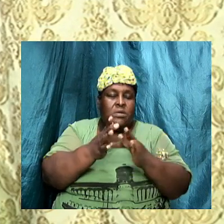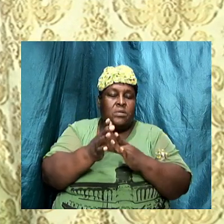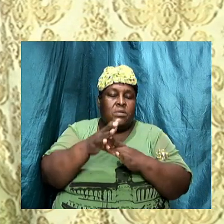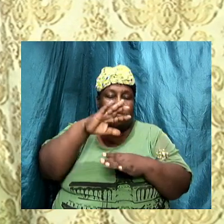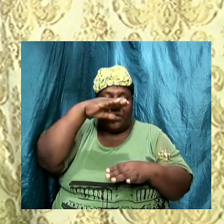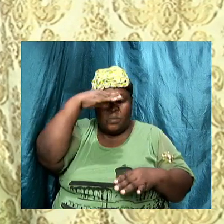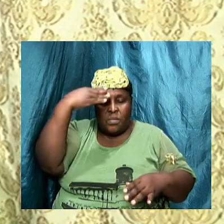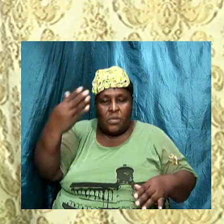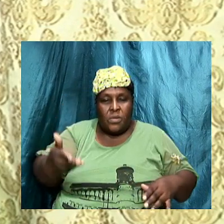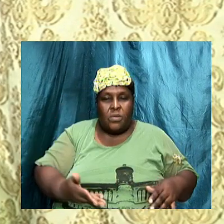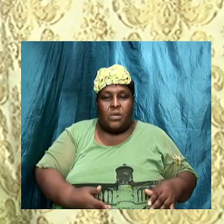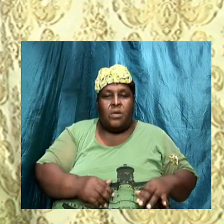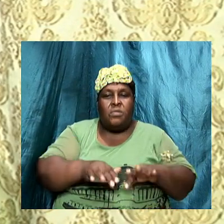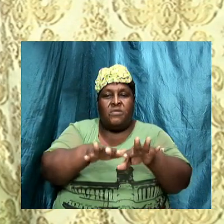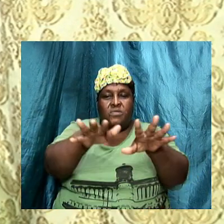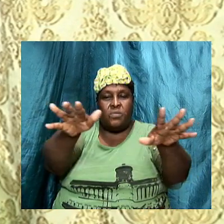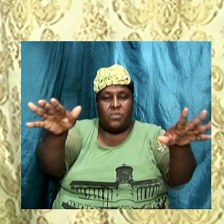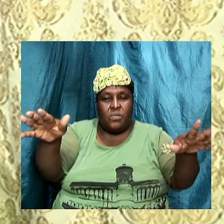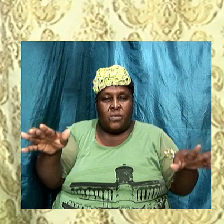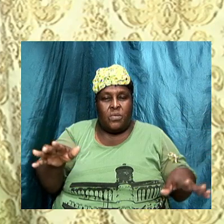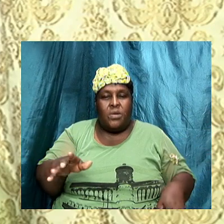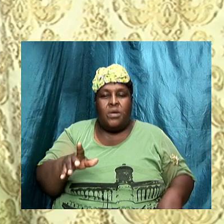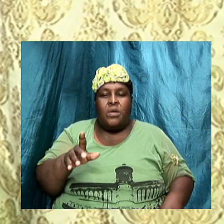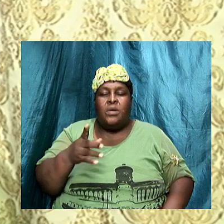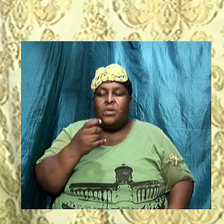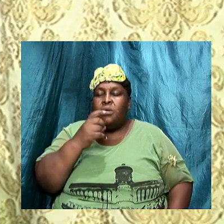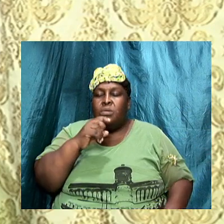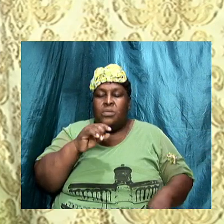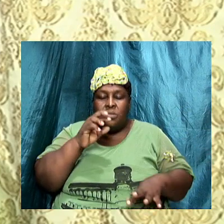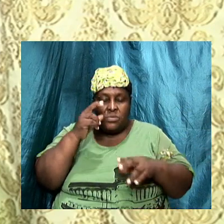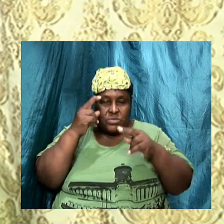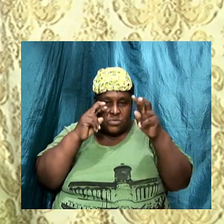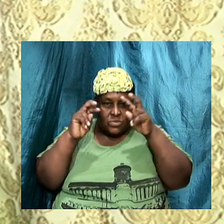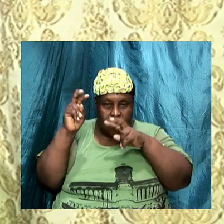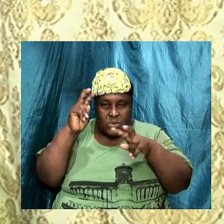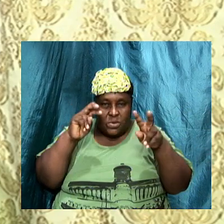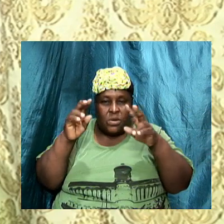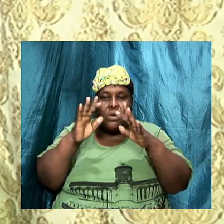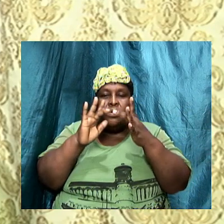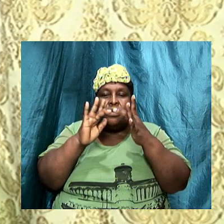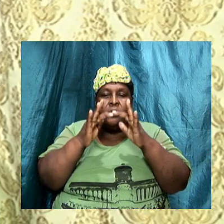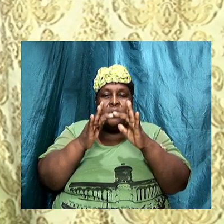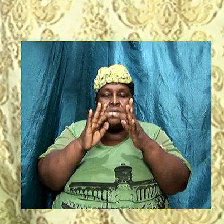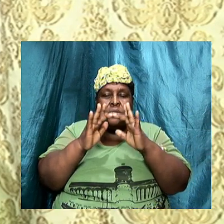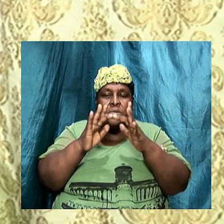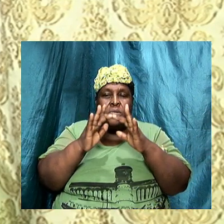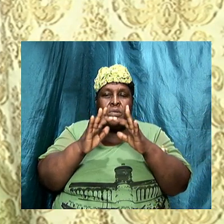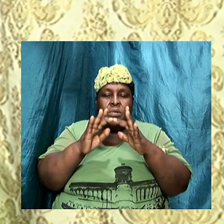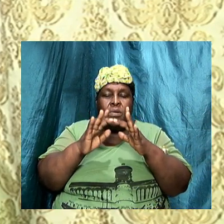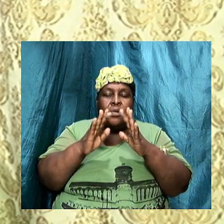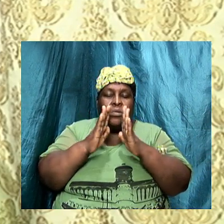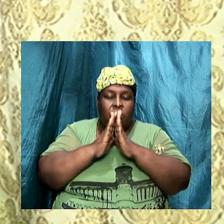is tuning in, wherever you're tuning in from. And we pray, you know, that the will of God be done tonight.